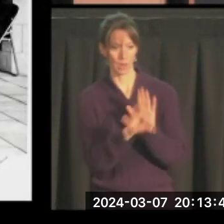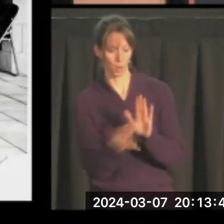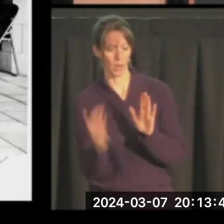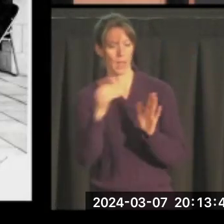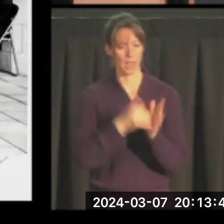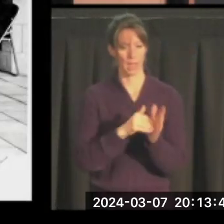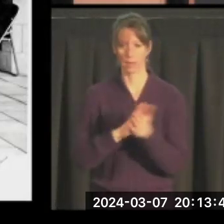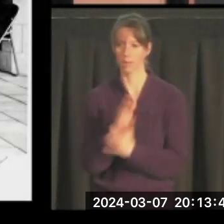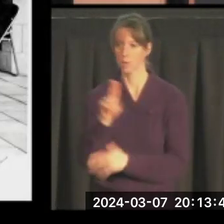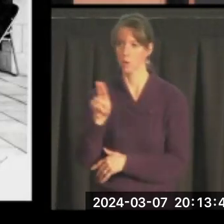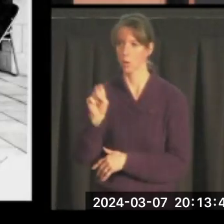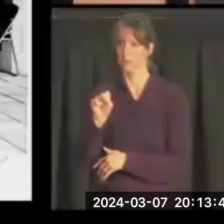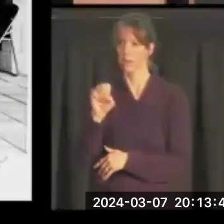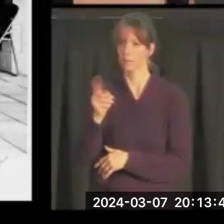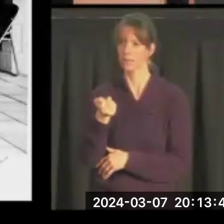Ambassador.